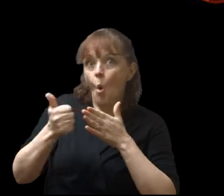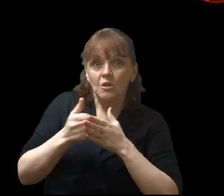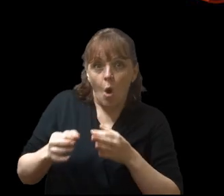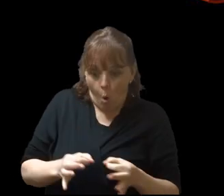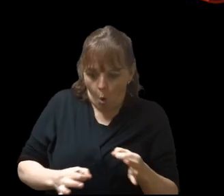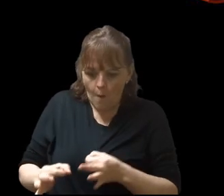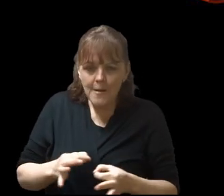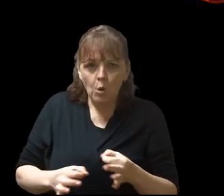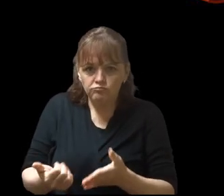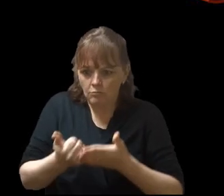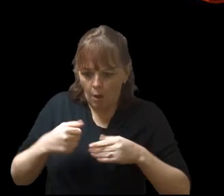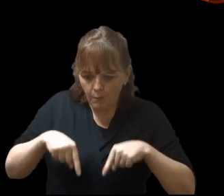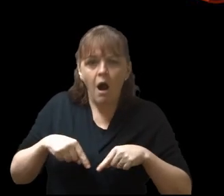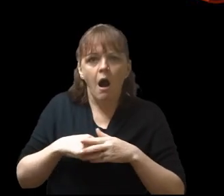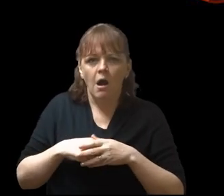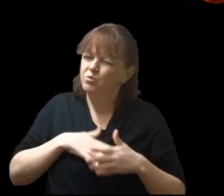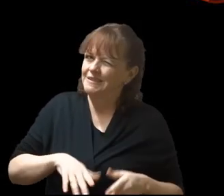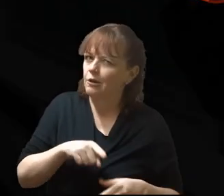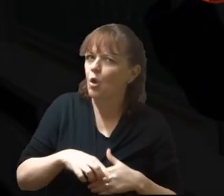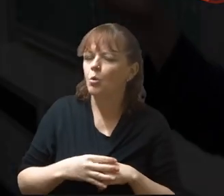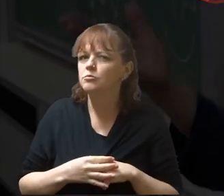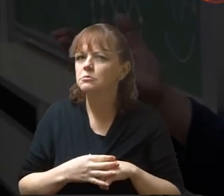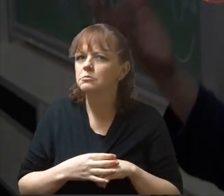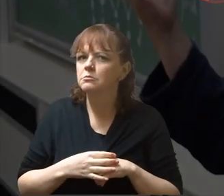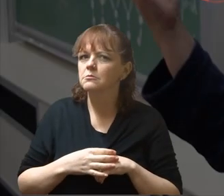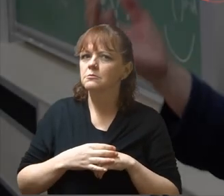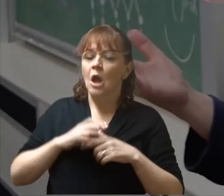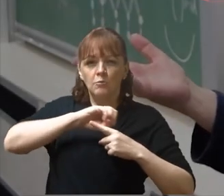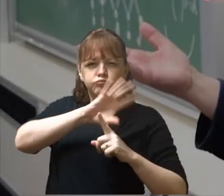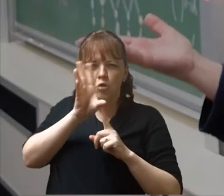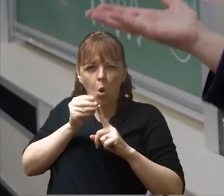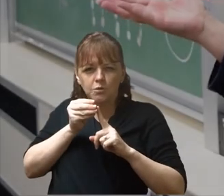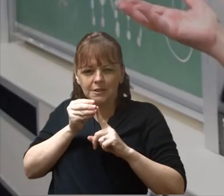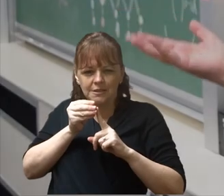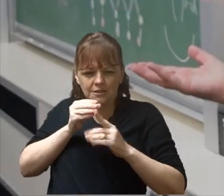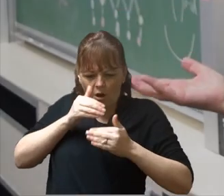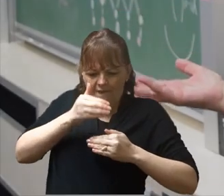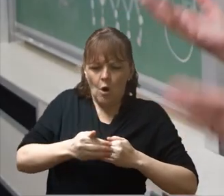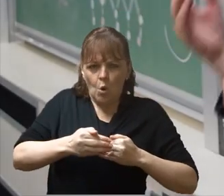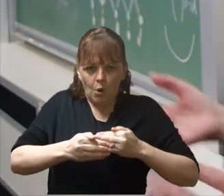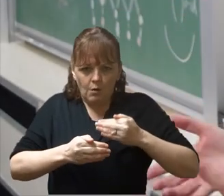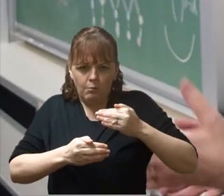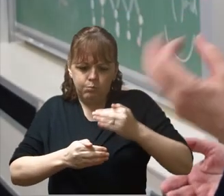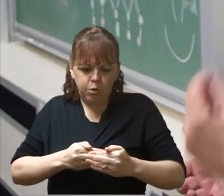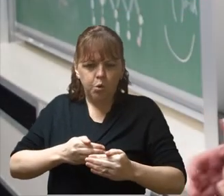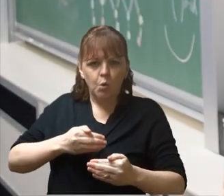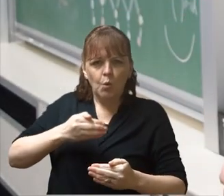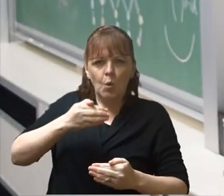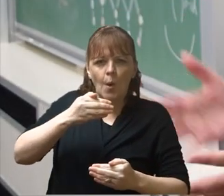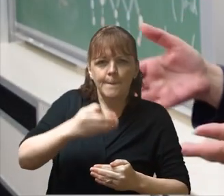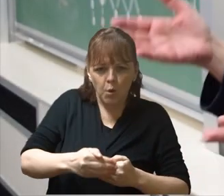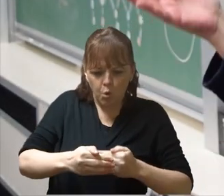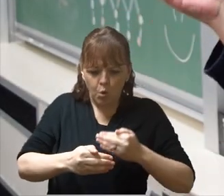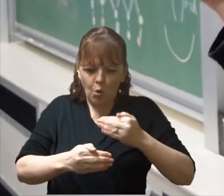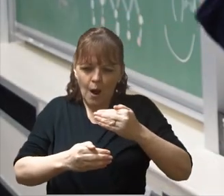Proteins. Proteins. into patterns, repeating. Repeating. Repeating. Into patterns, keeping things going.